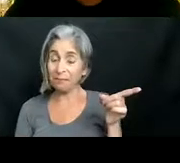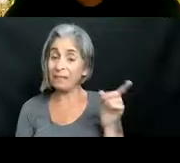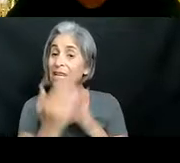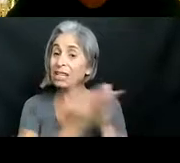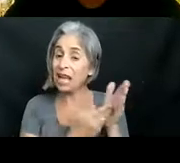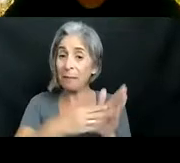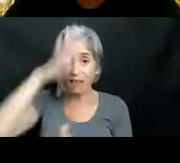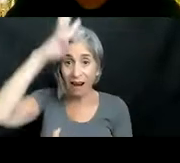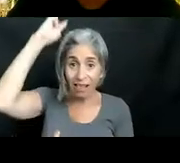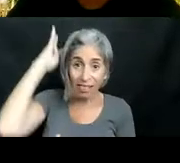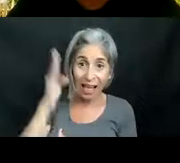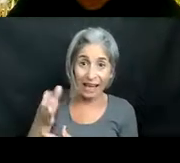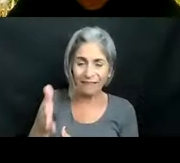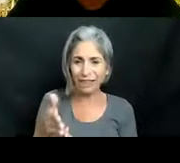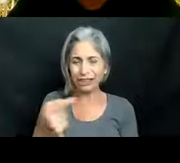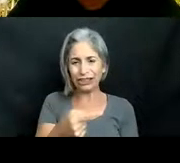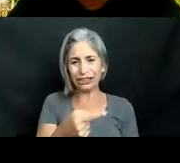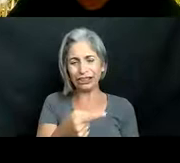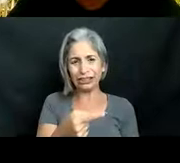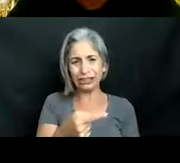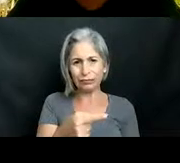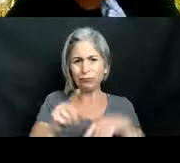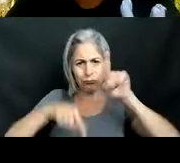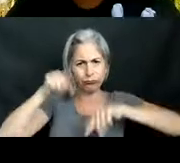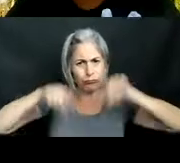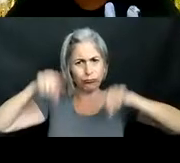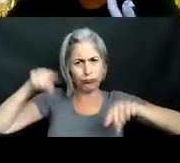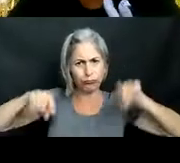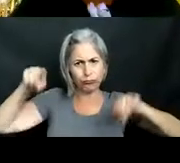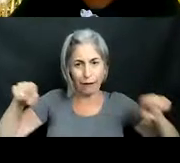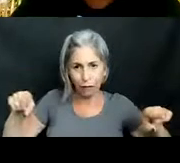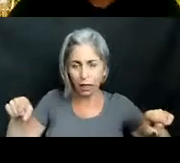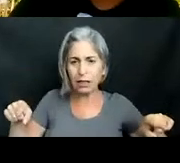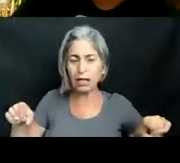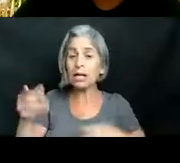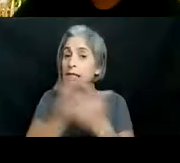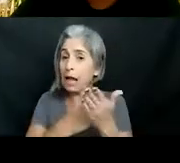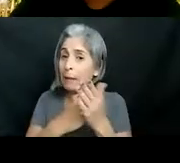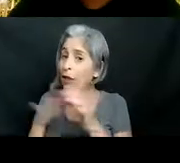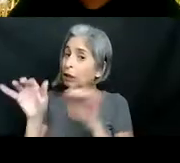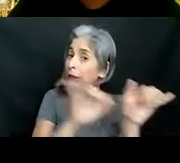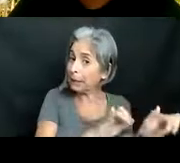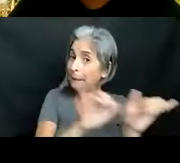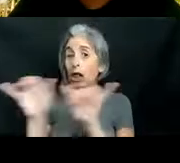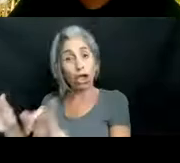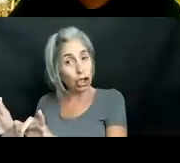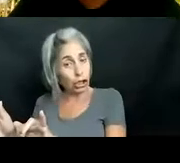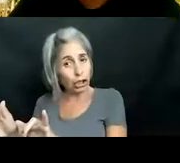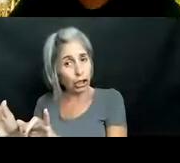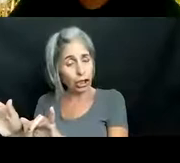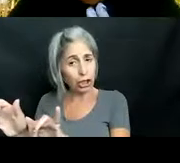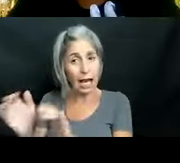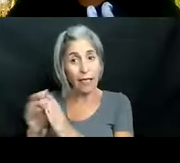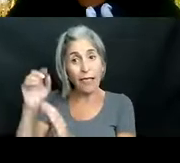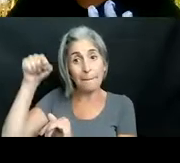our lionfish um you could tell that there are quite a few different species they do have some of them are very similar um some of them like this one in the